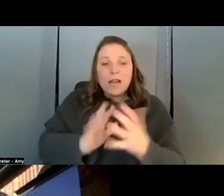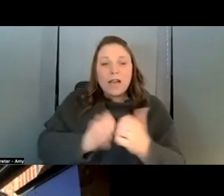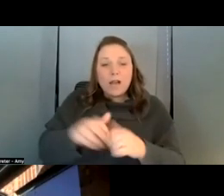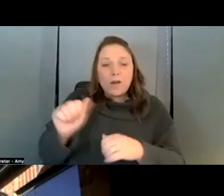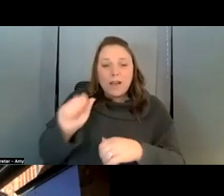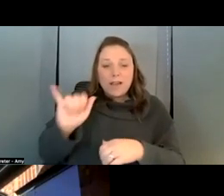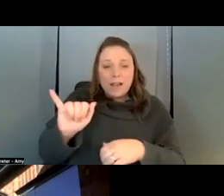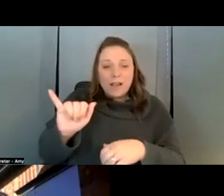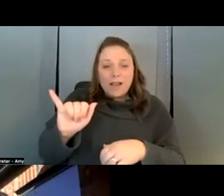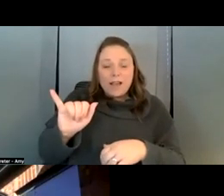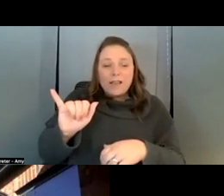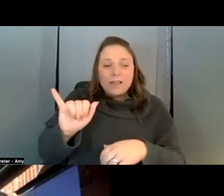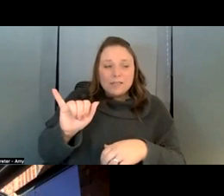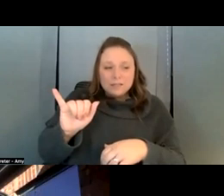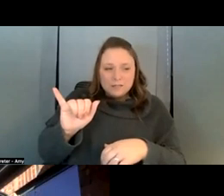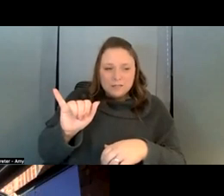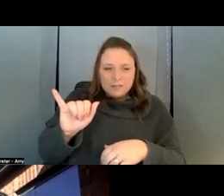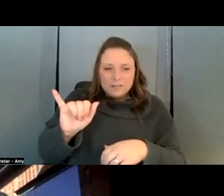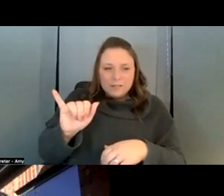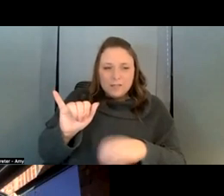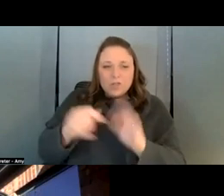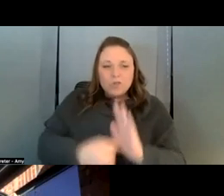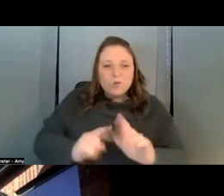trusted from untrusted data